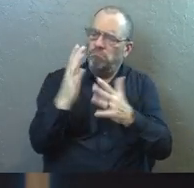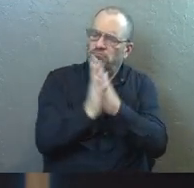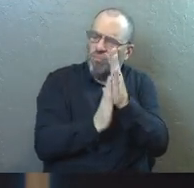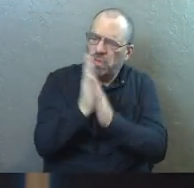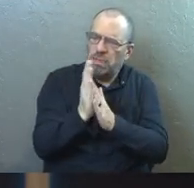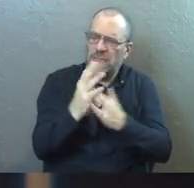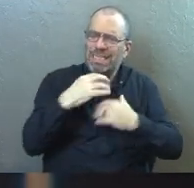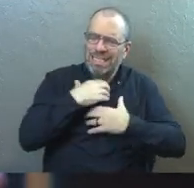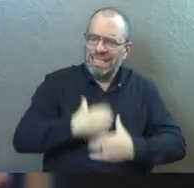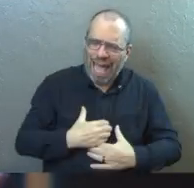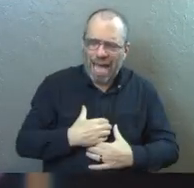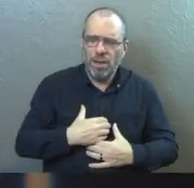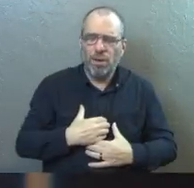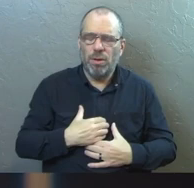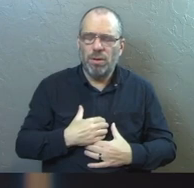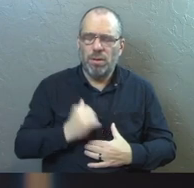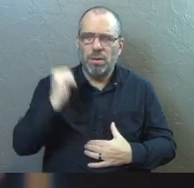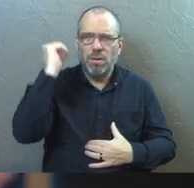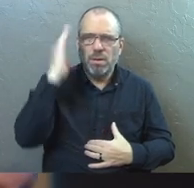spiritual gifts. That's in first Corinthians.